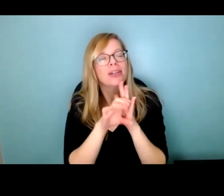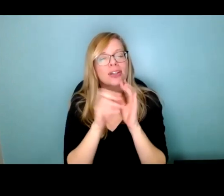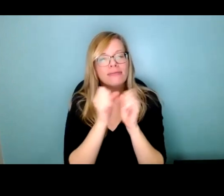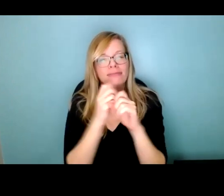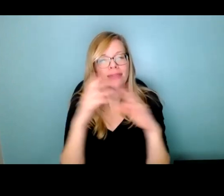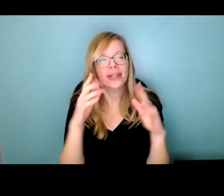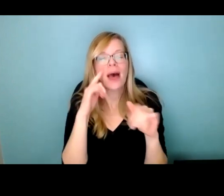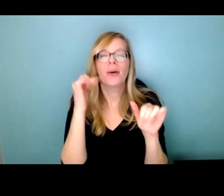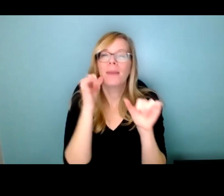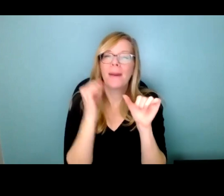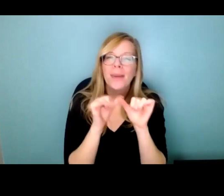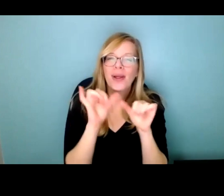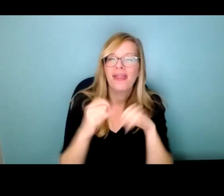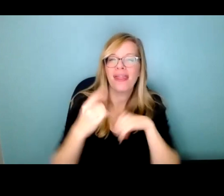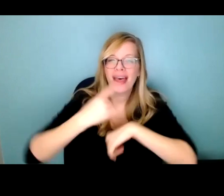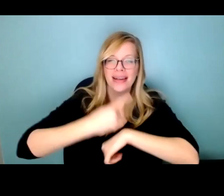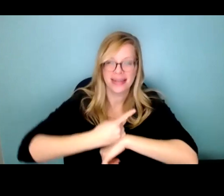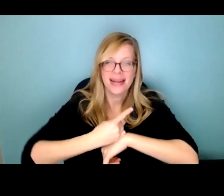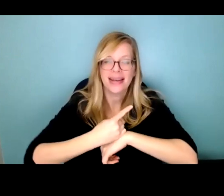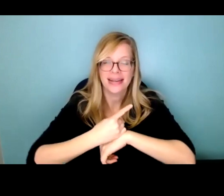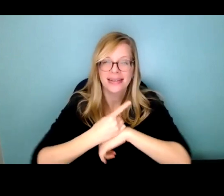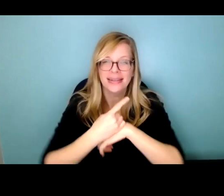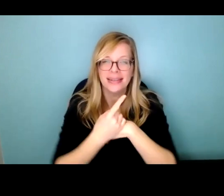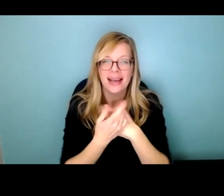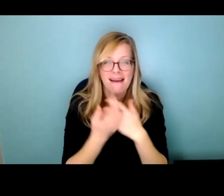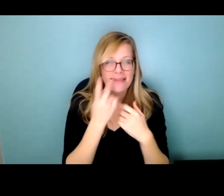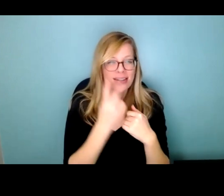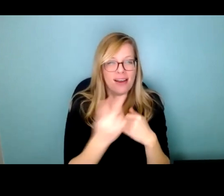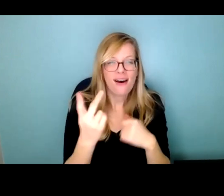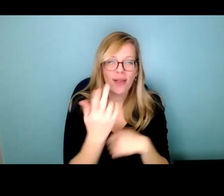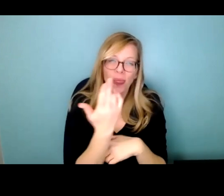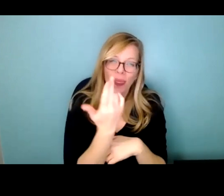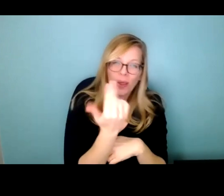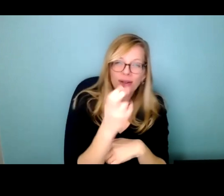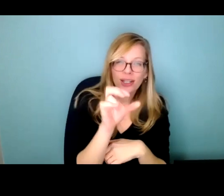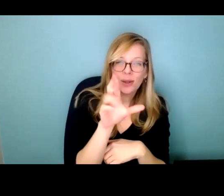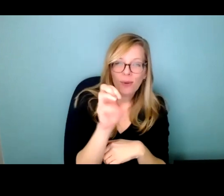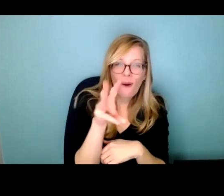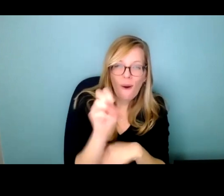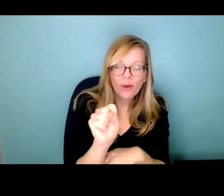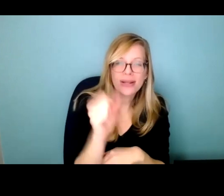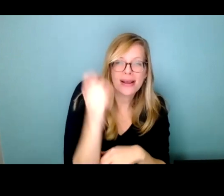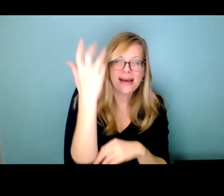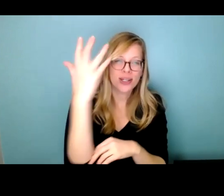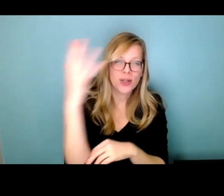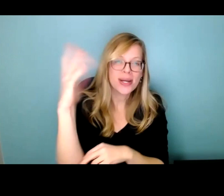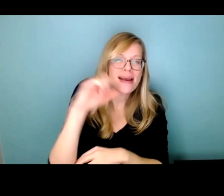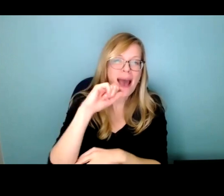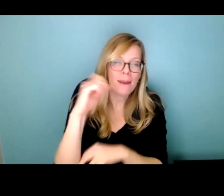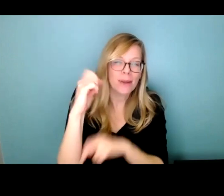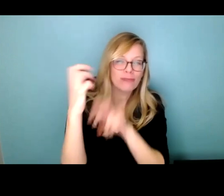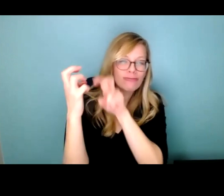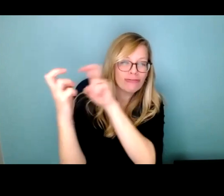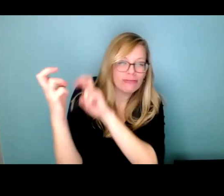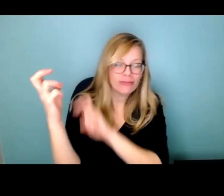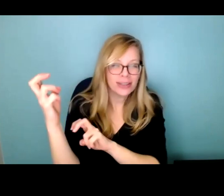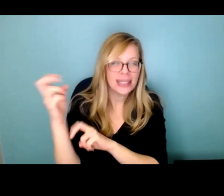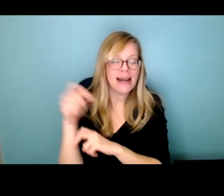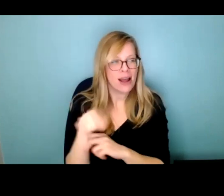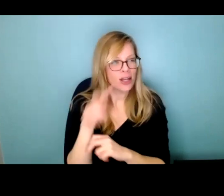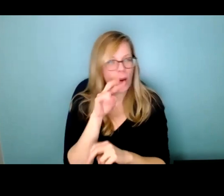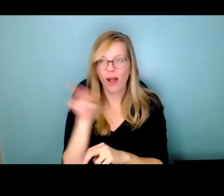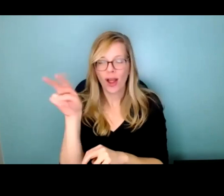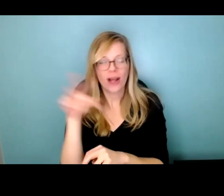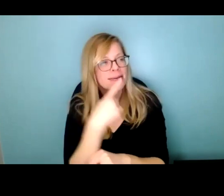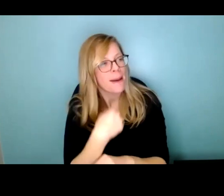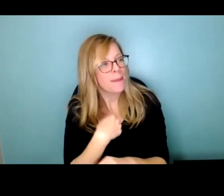do you remember that day there were 13 crows on our apple tree i said tell me what you think